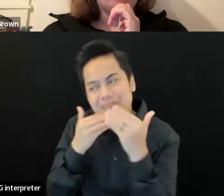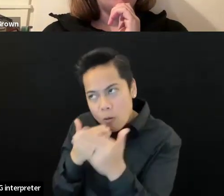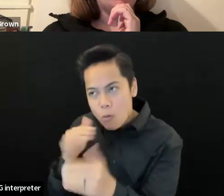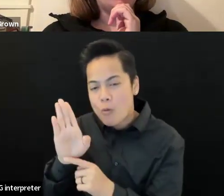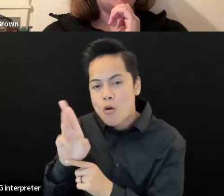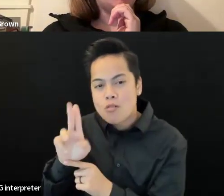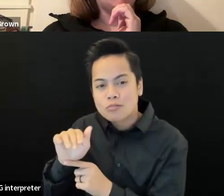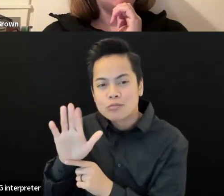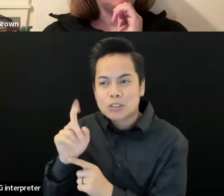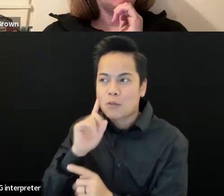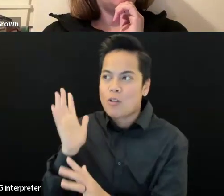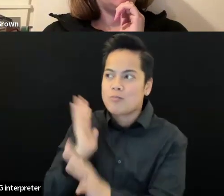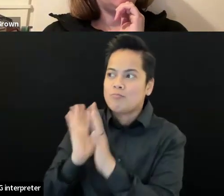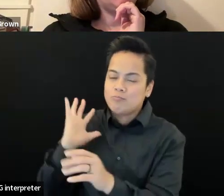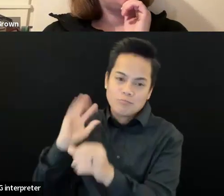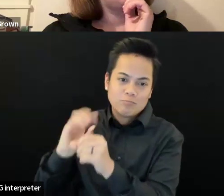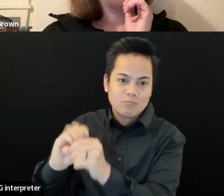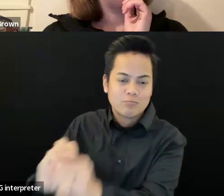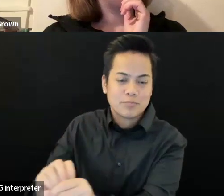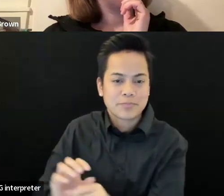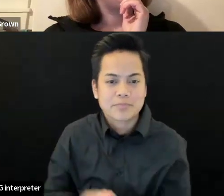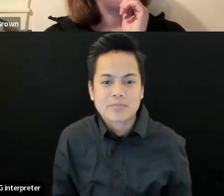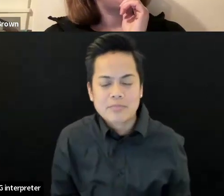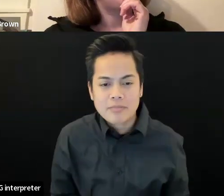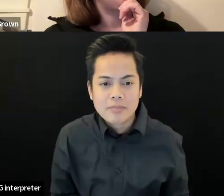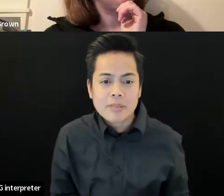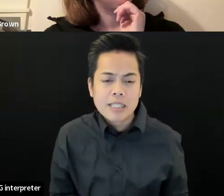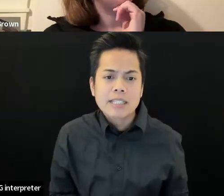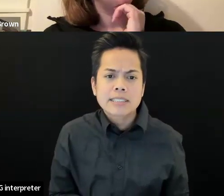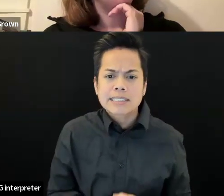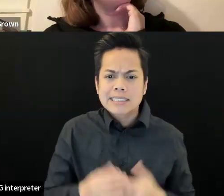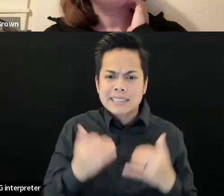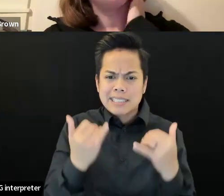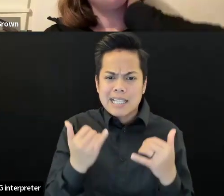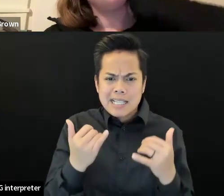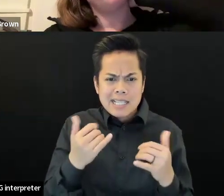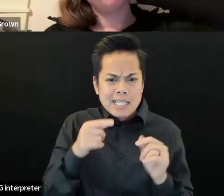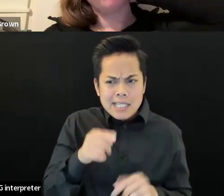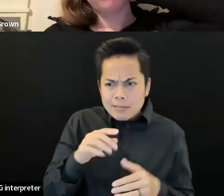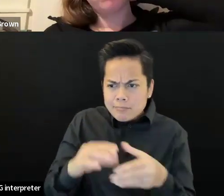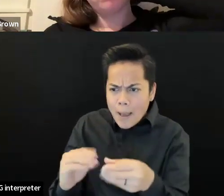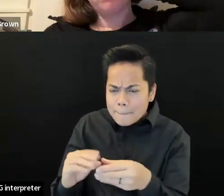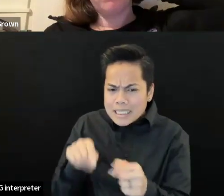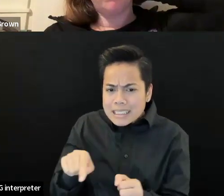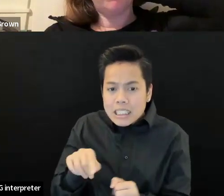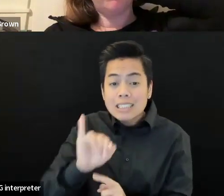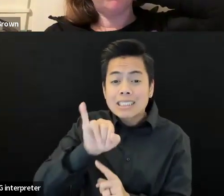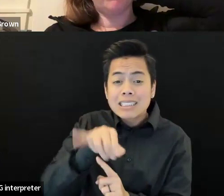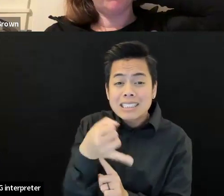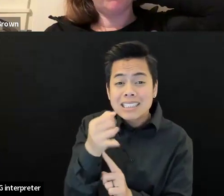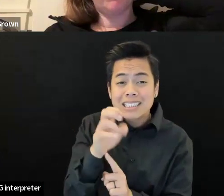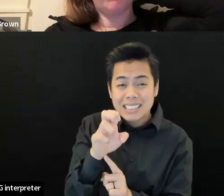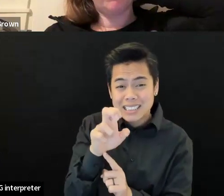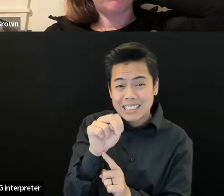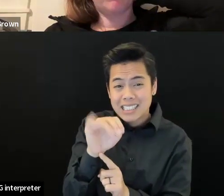how about GGRC? We have a meeting with them. Um, it's been, uh, scheduled.